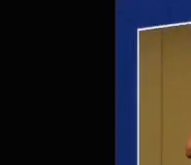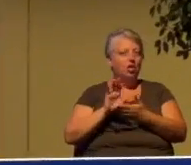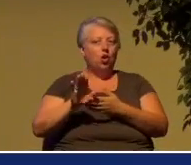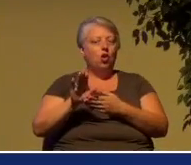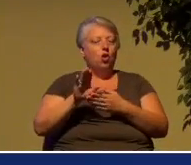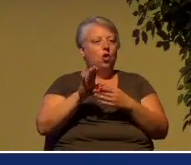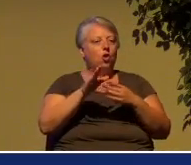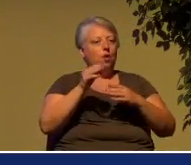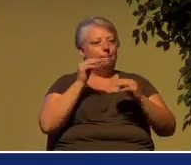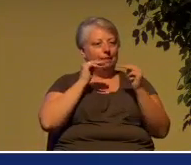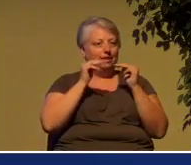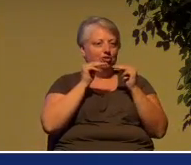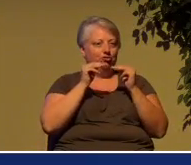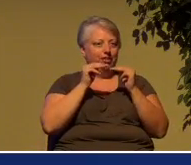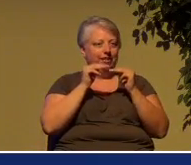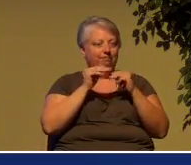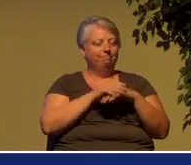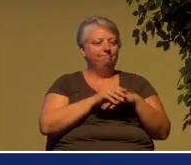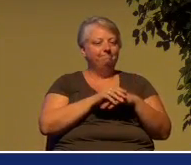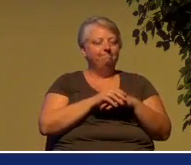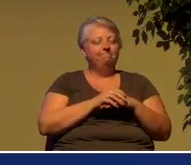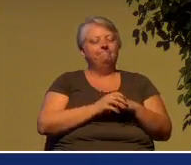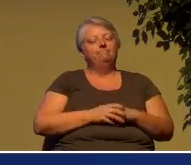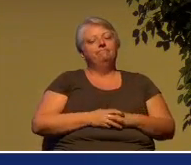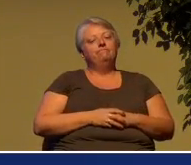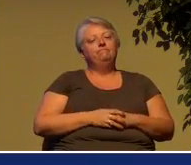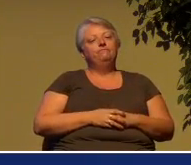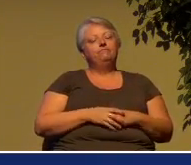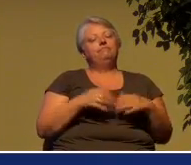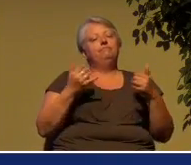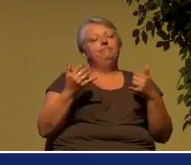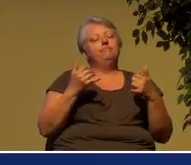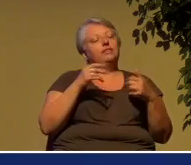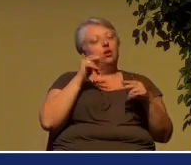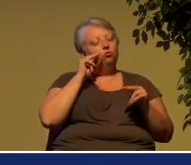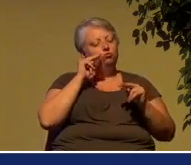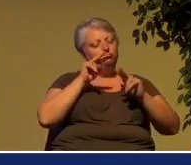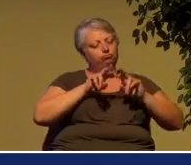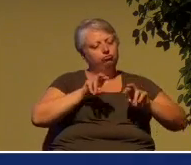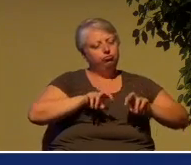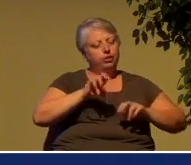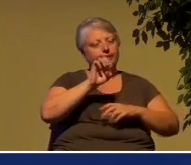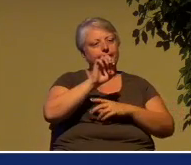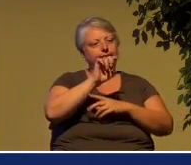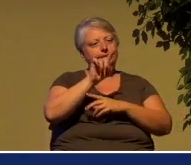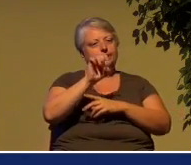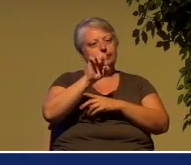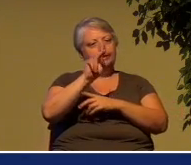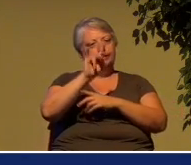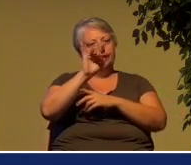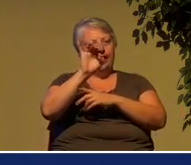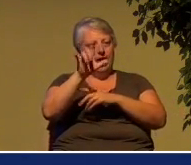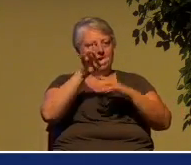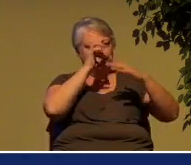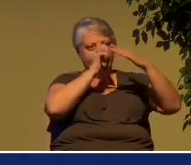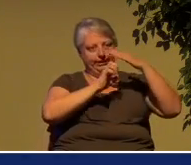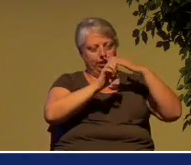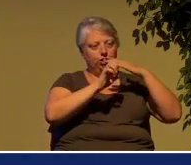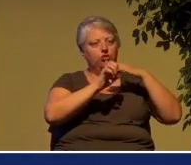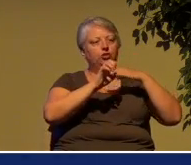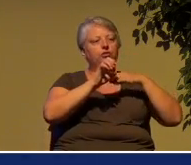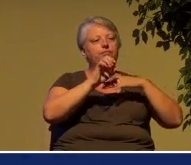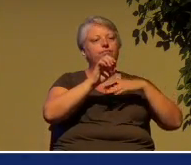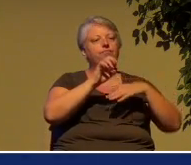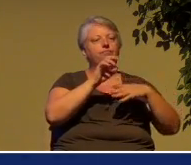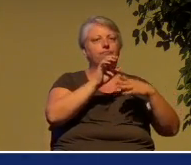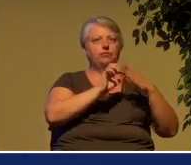Now, as we turn this morning to Ezekiel chapter 37, I think you will agree with me that for sheer